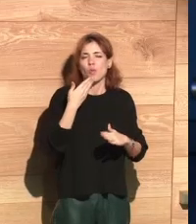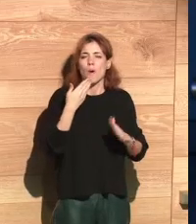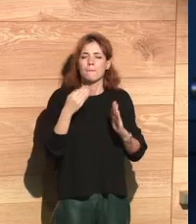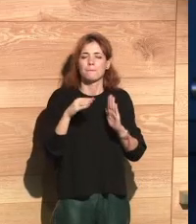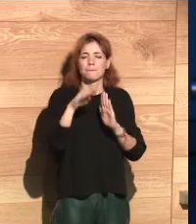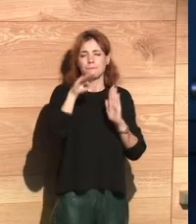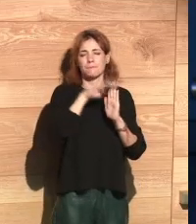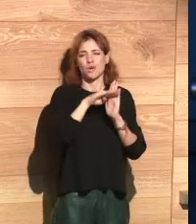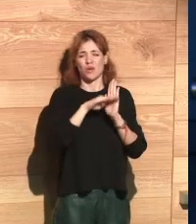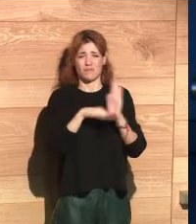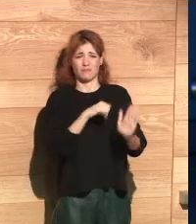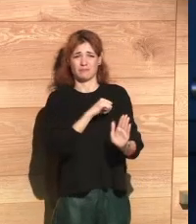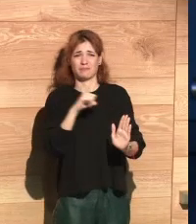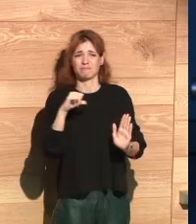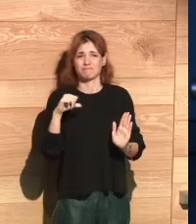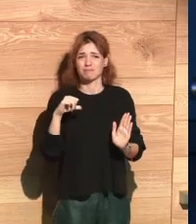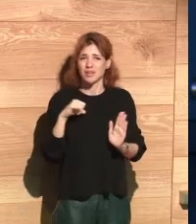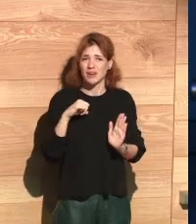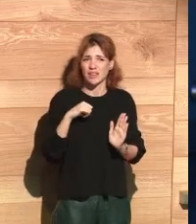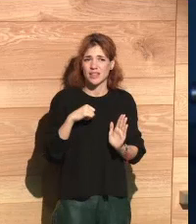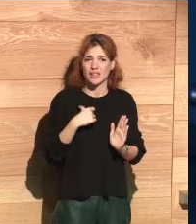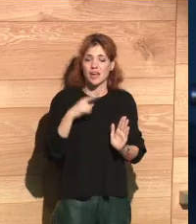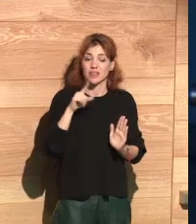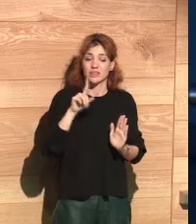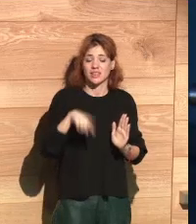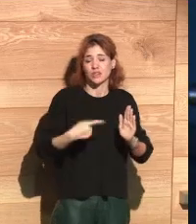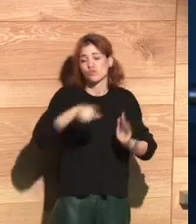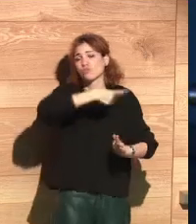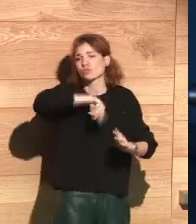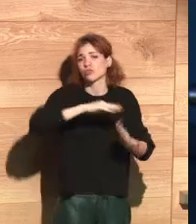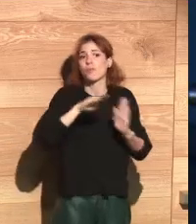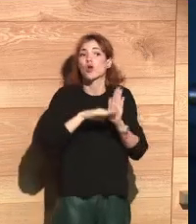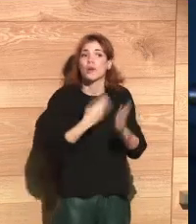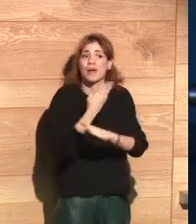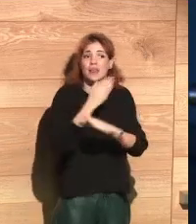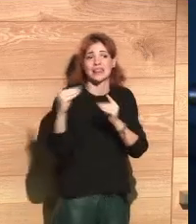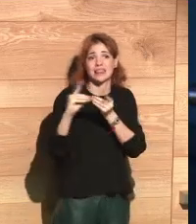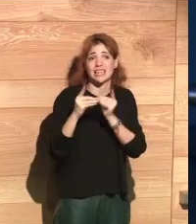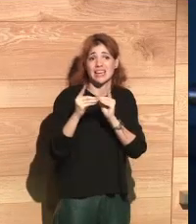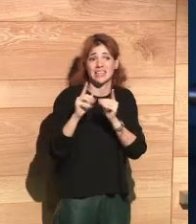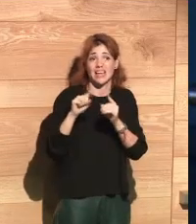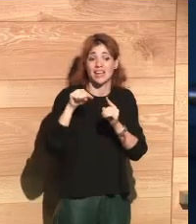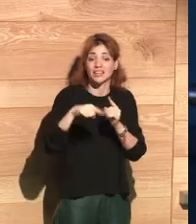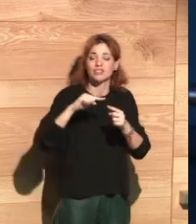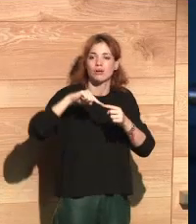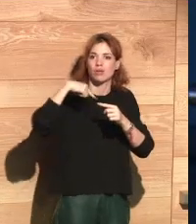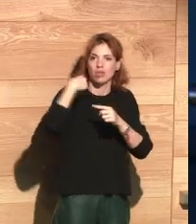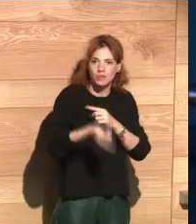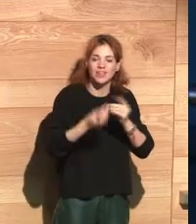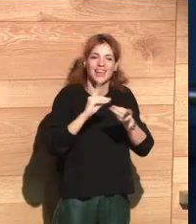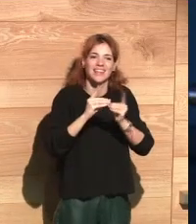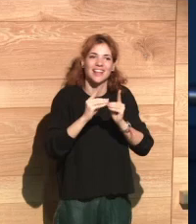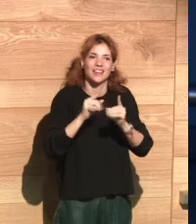established privacy norms that were implemented in our digital